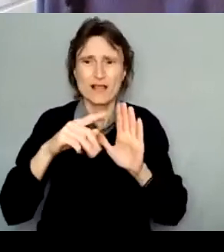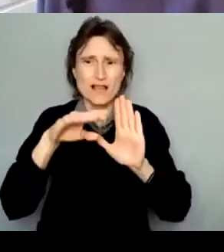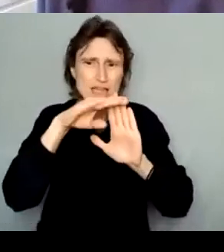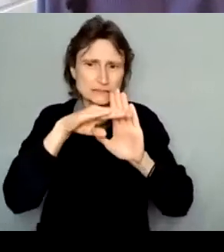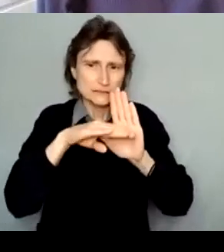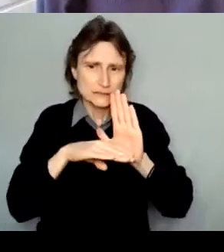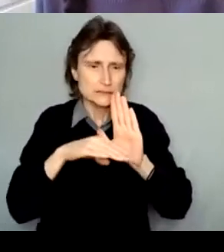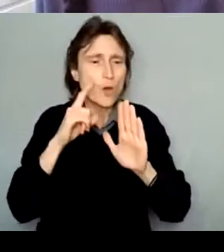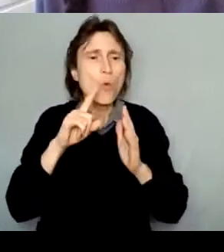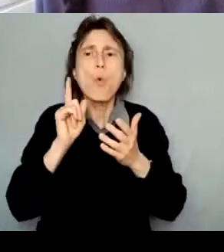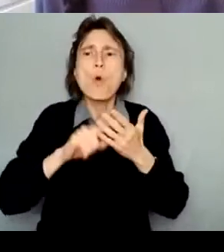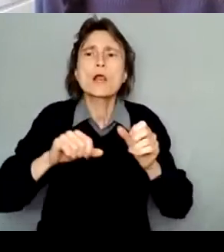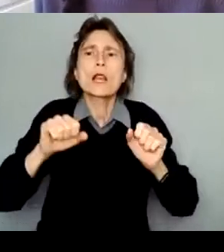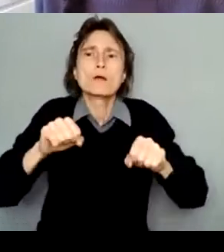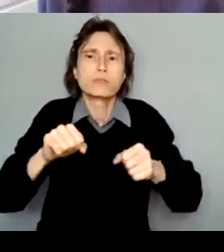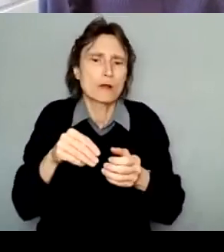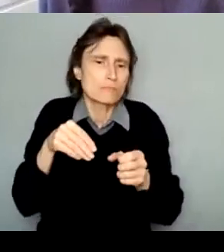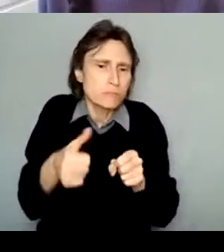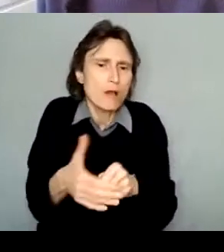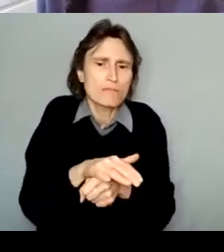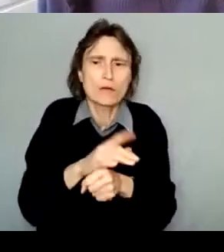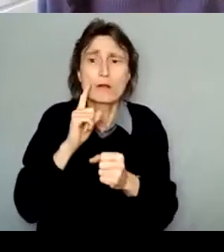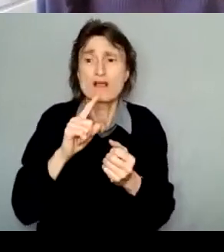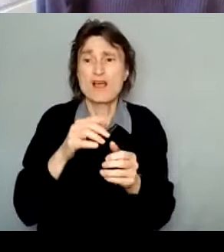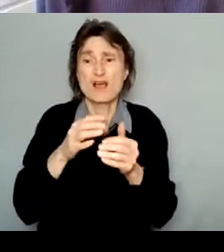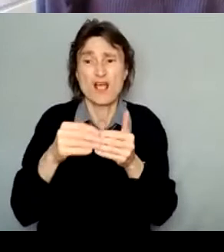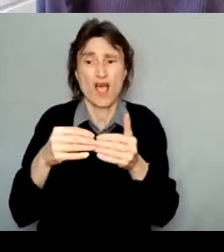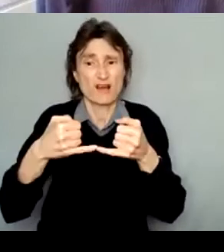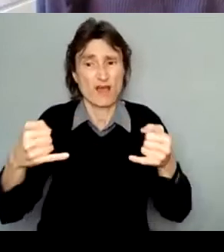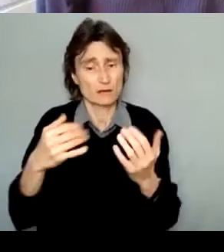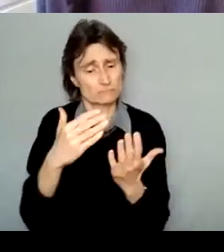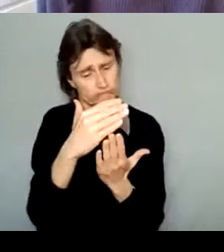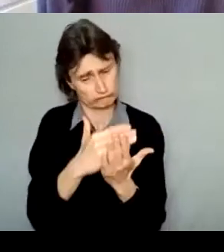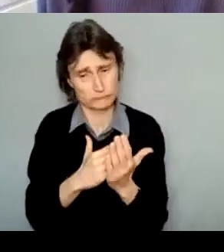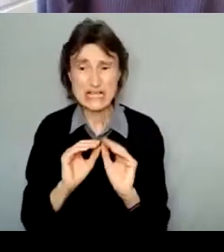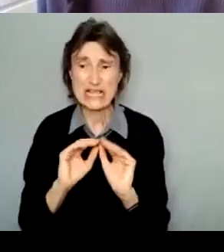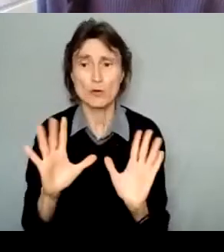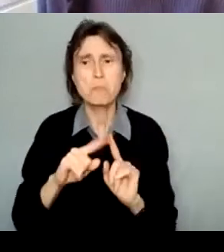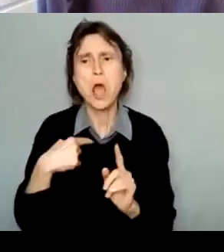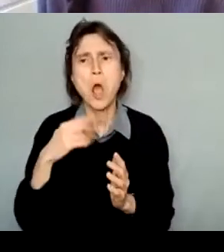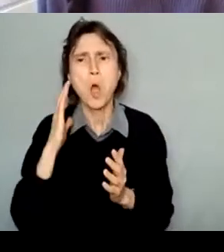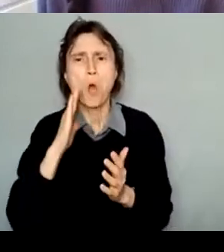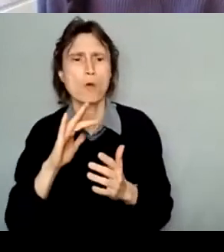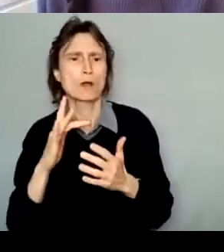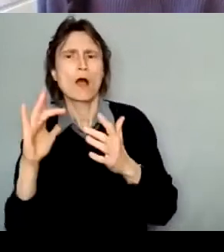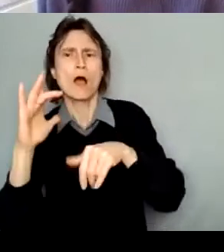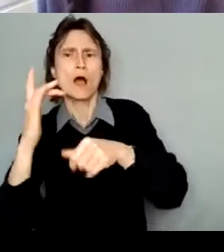in the program guidelines that are relatively straightforward, but I will highlight a few specific things here.